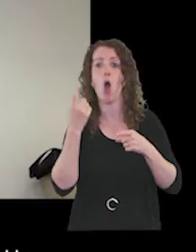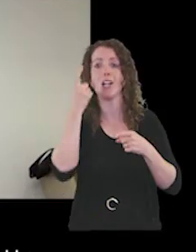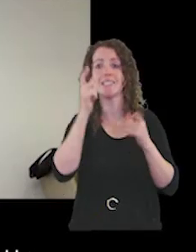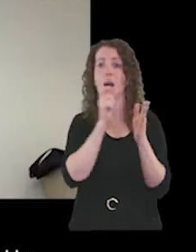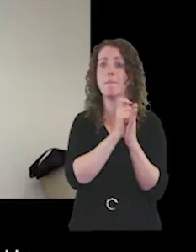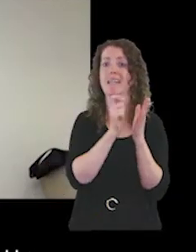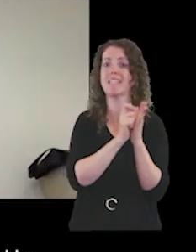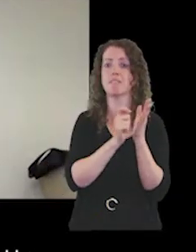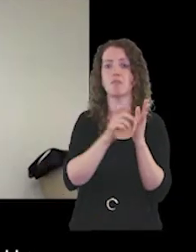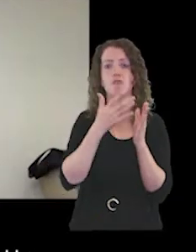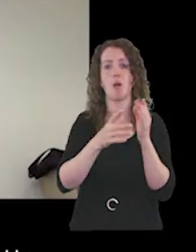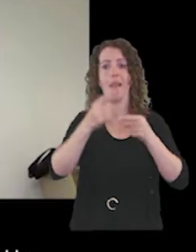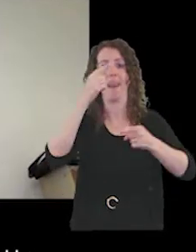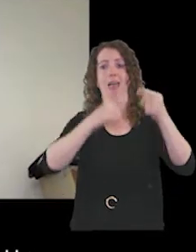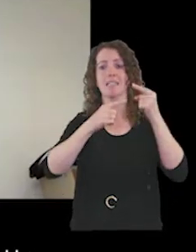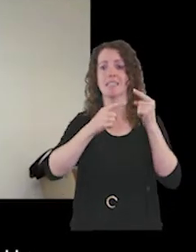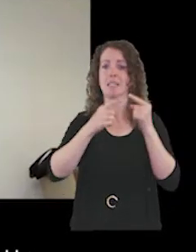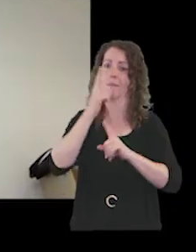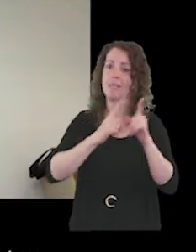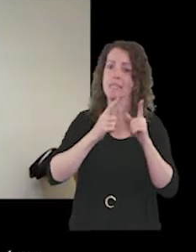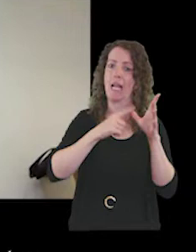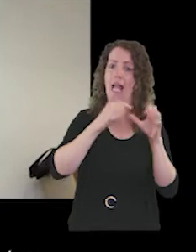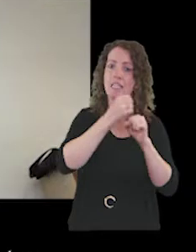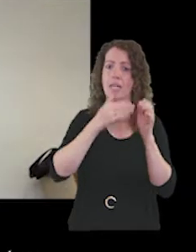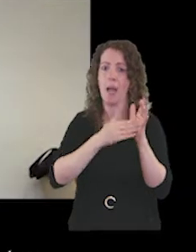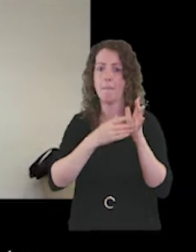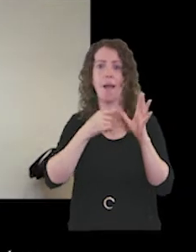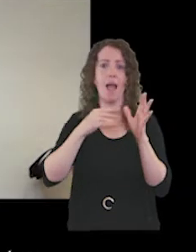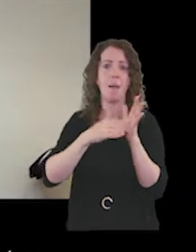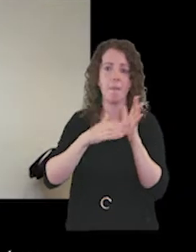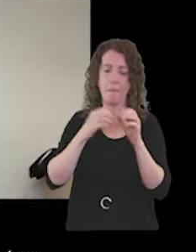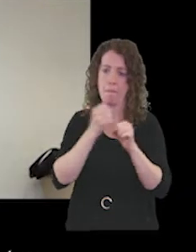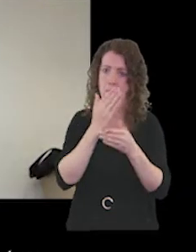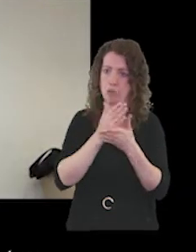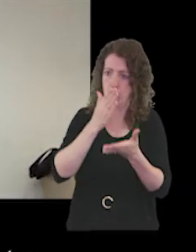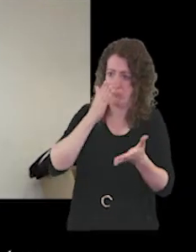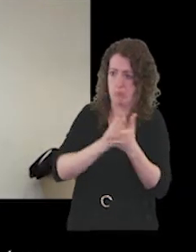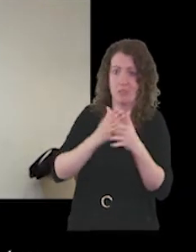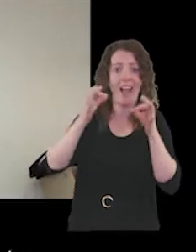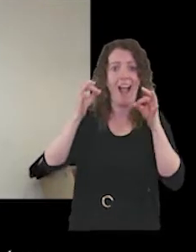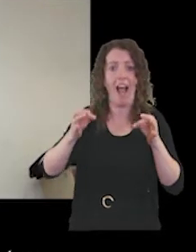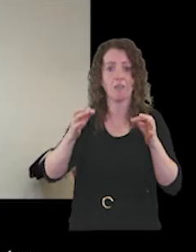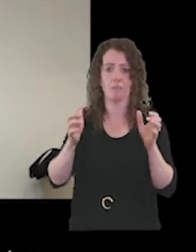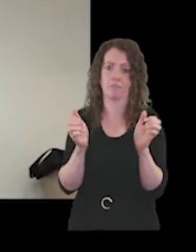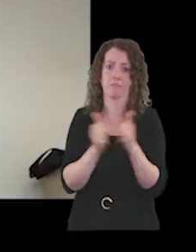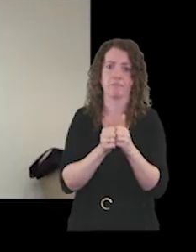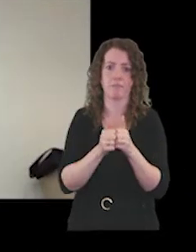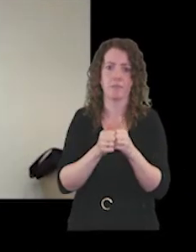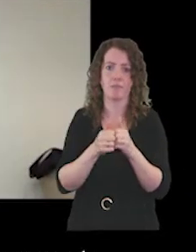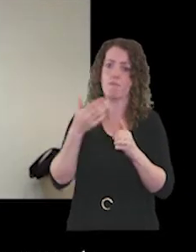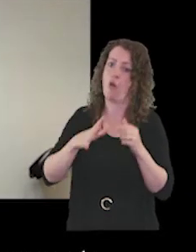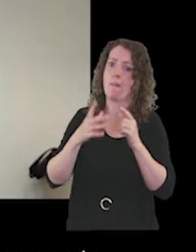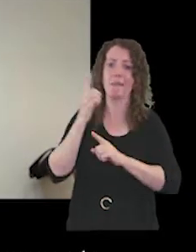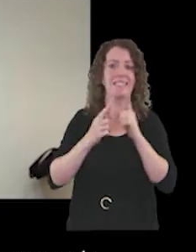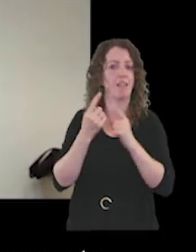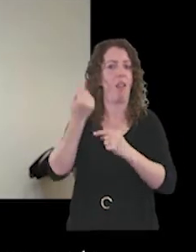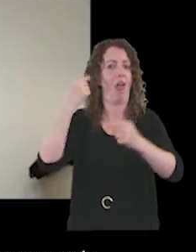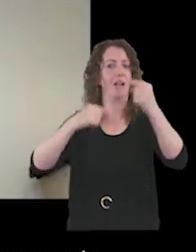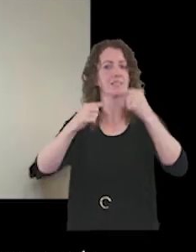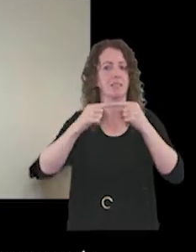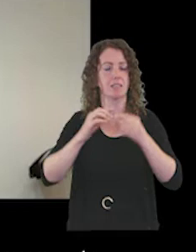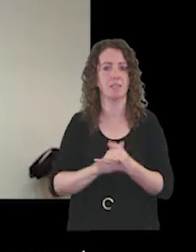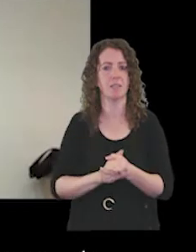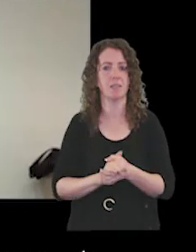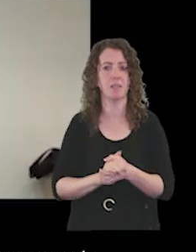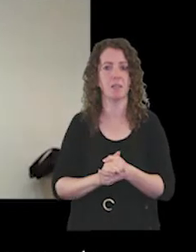the minutes of our last AGM AMM and whether they are a true and accurate record of the meeting. And as we're unable